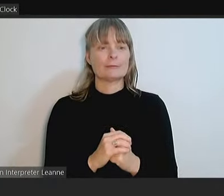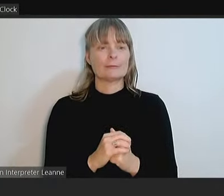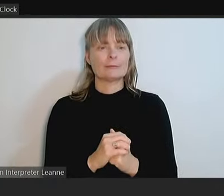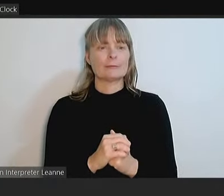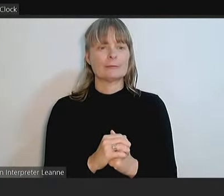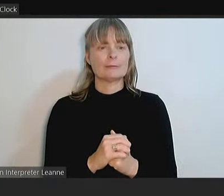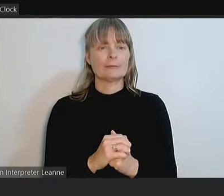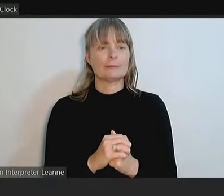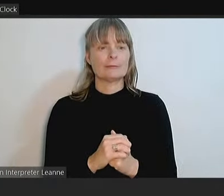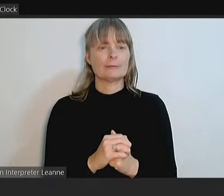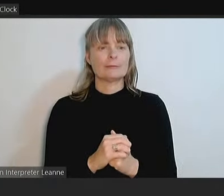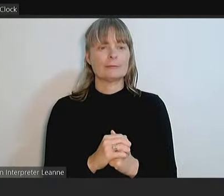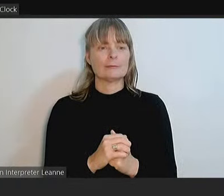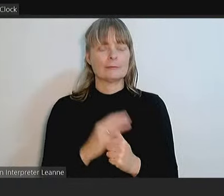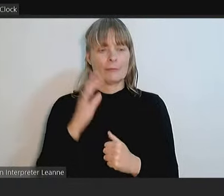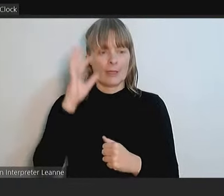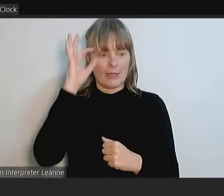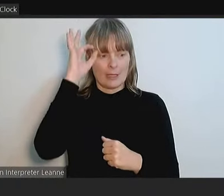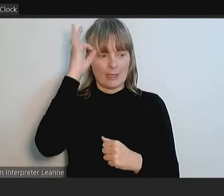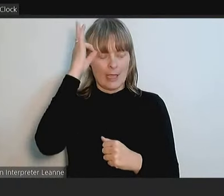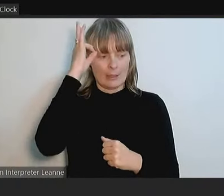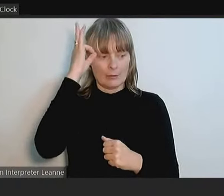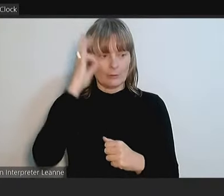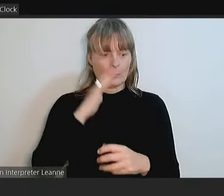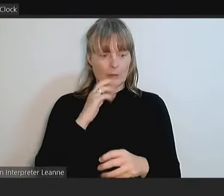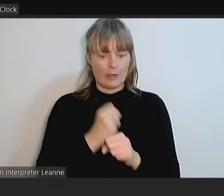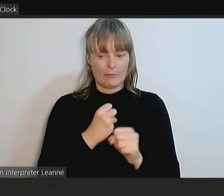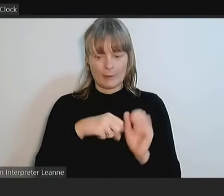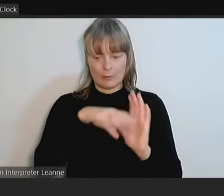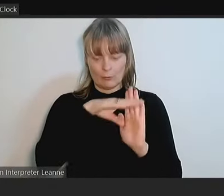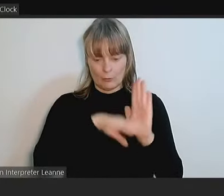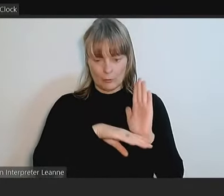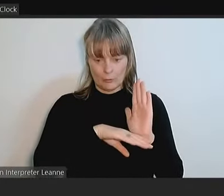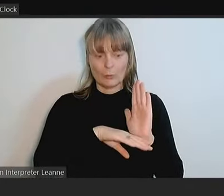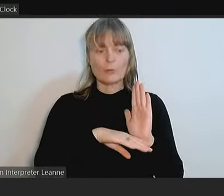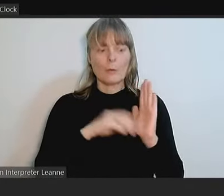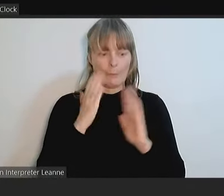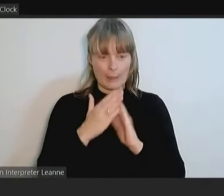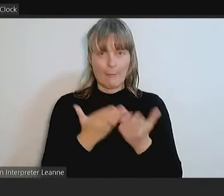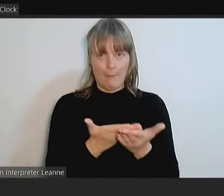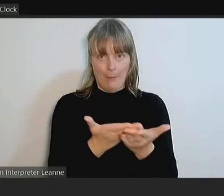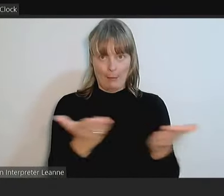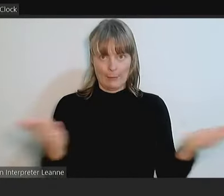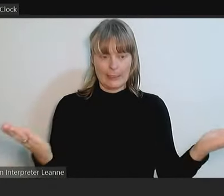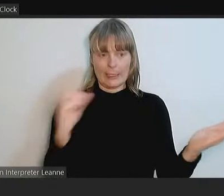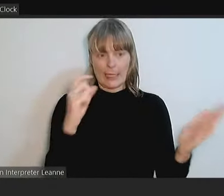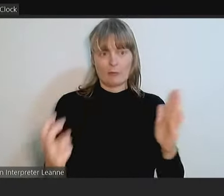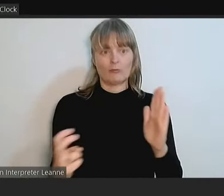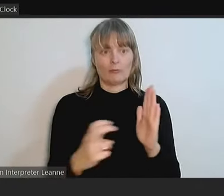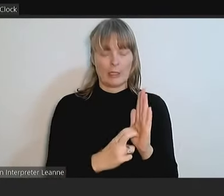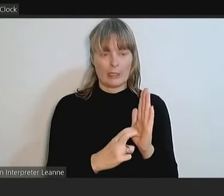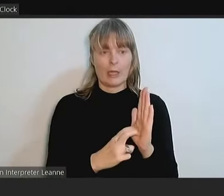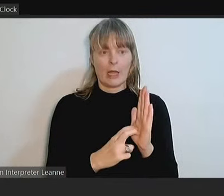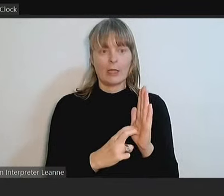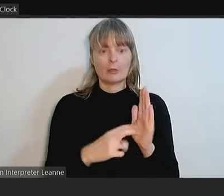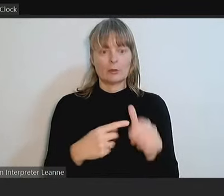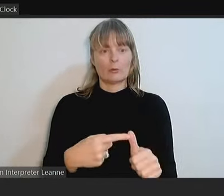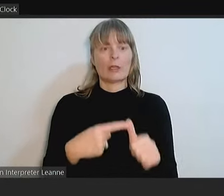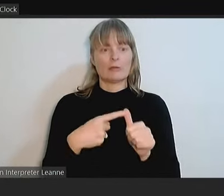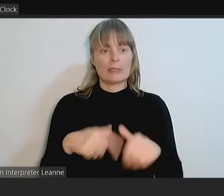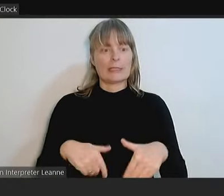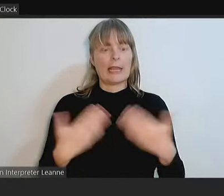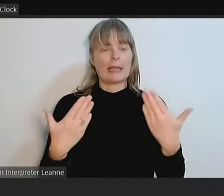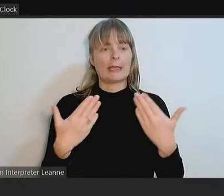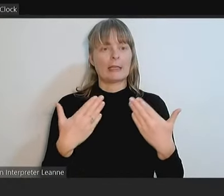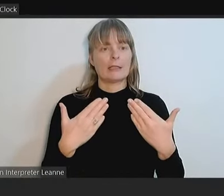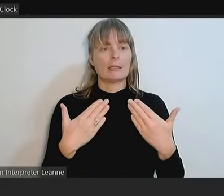Cancel governance rules permitted members of the public to register to address any ordinary Council meeting in relation to matters listed